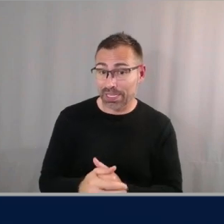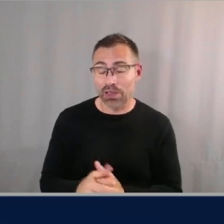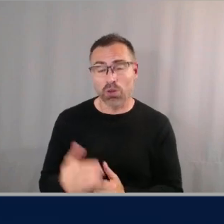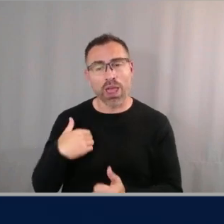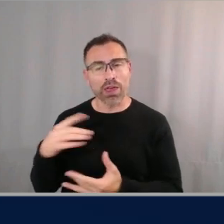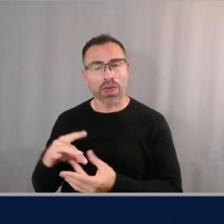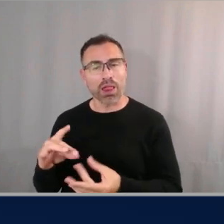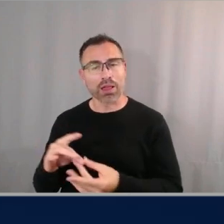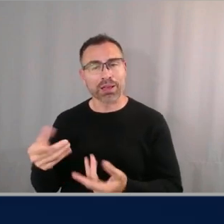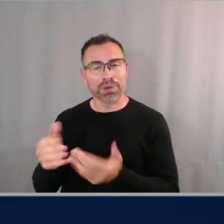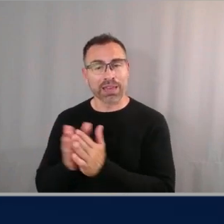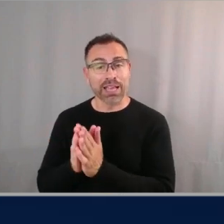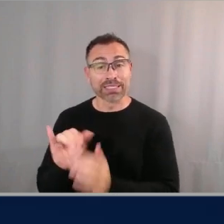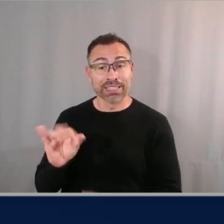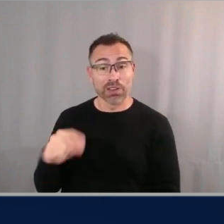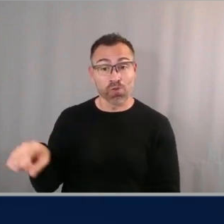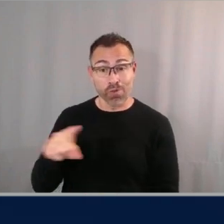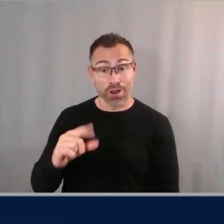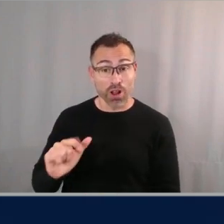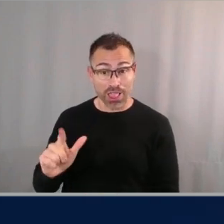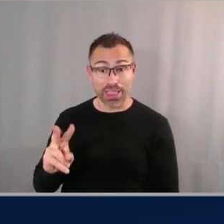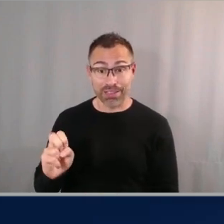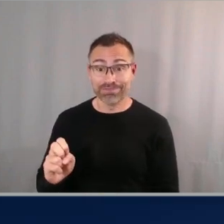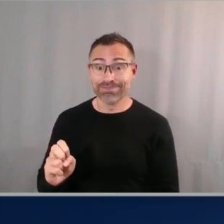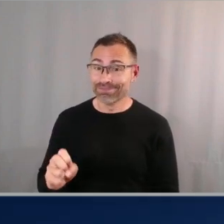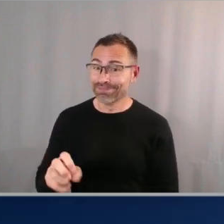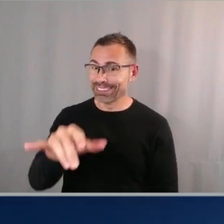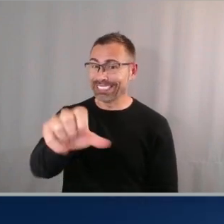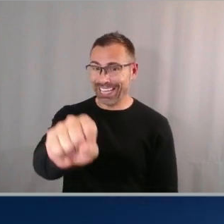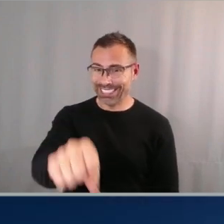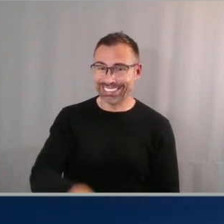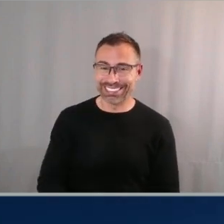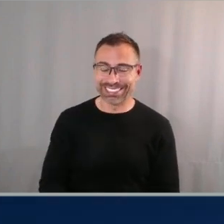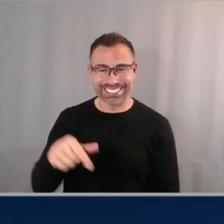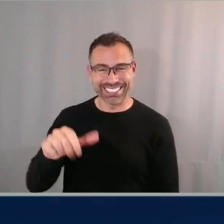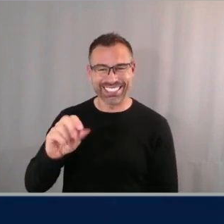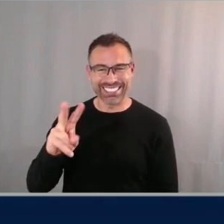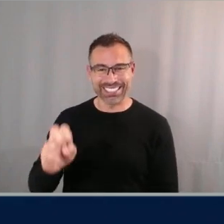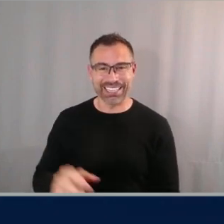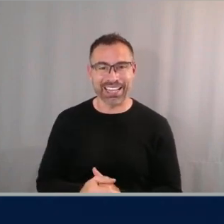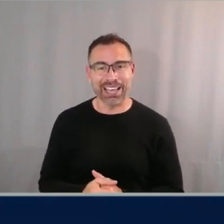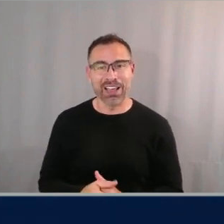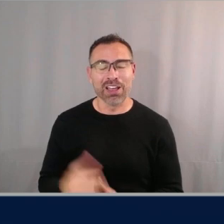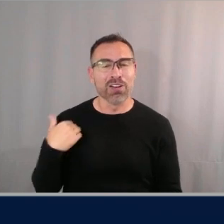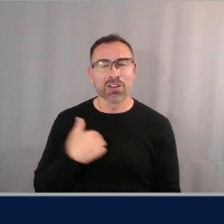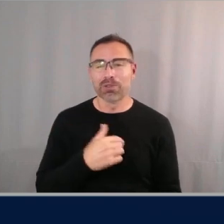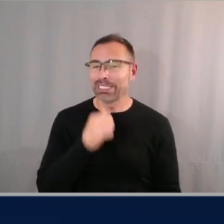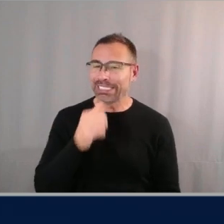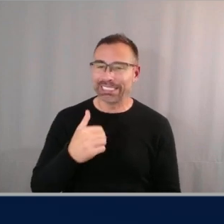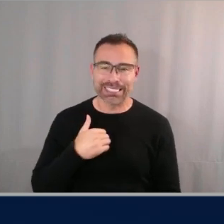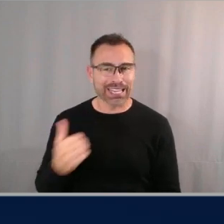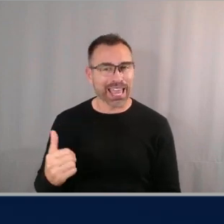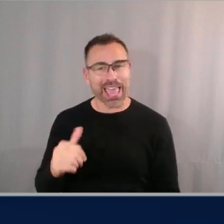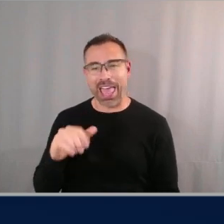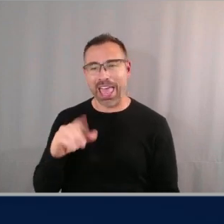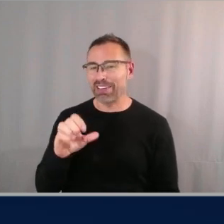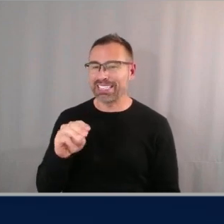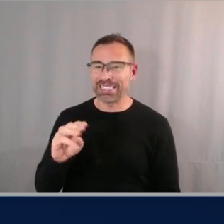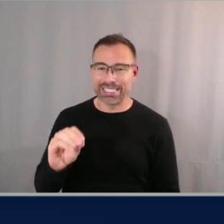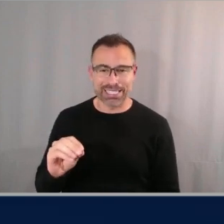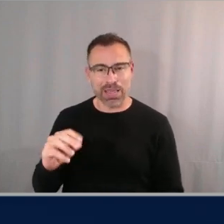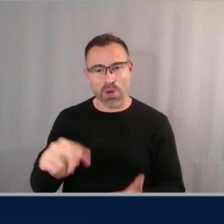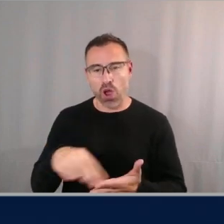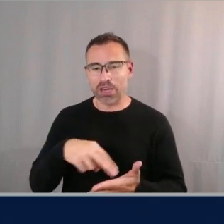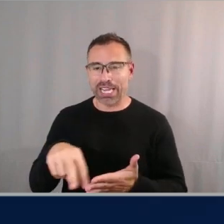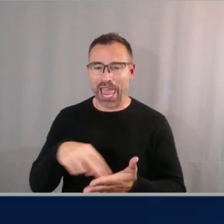chat asking if were live yes we are we're absolutely live this is live we didn't have a demo dance so which is always the easiest way to know that we're live